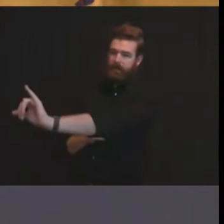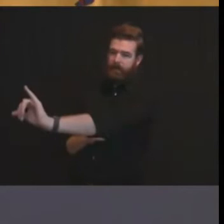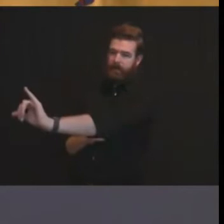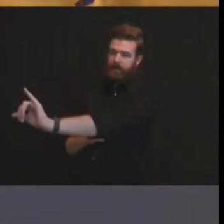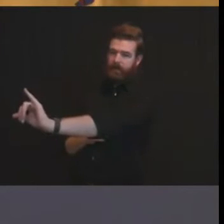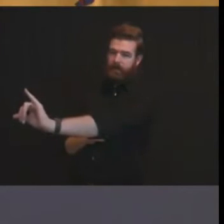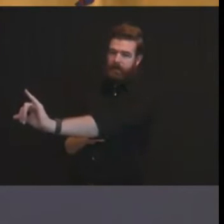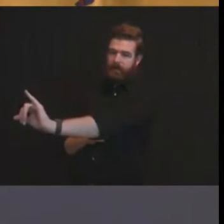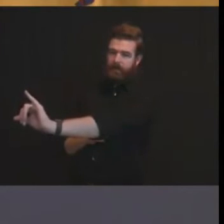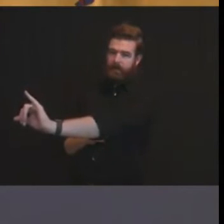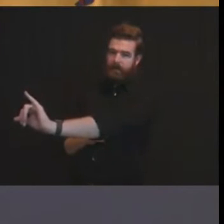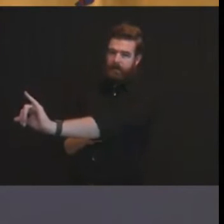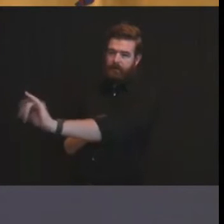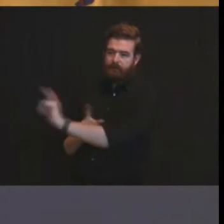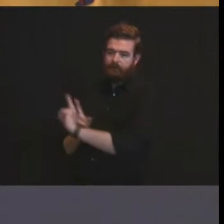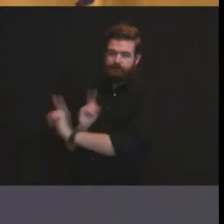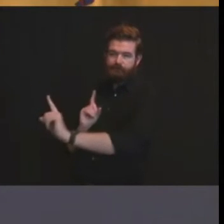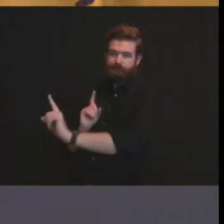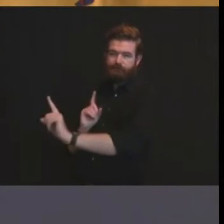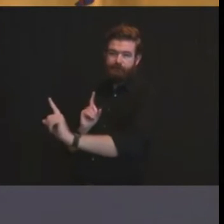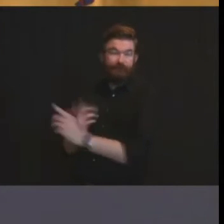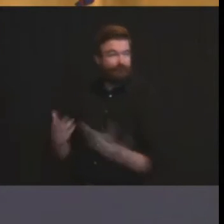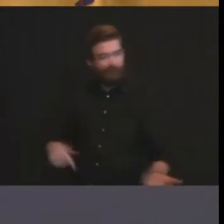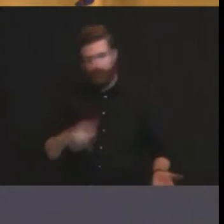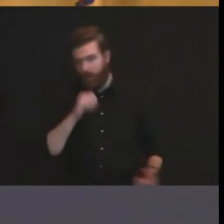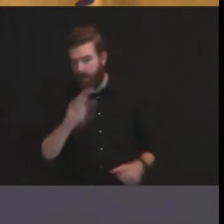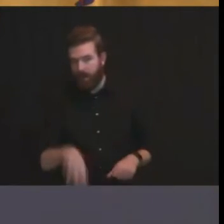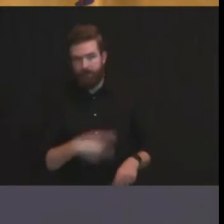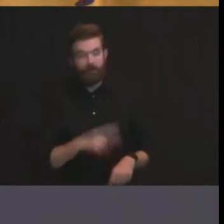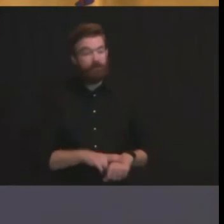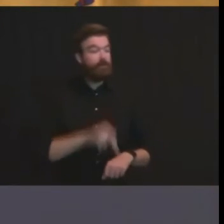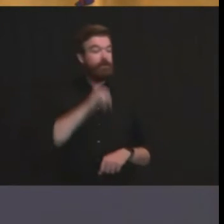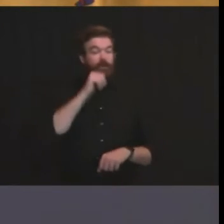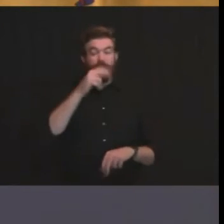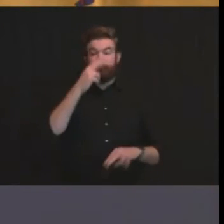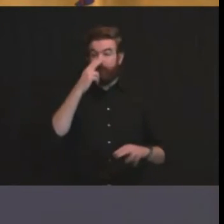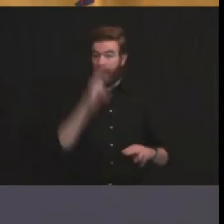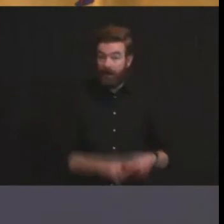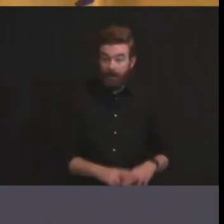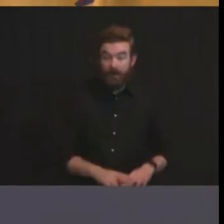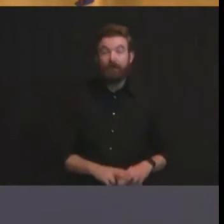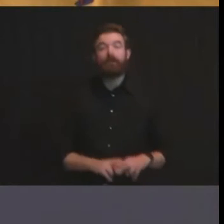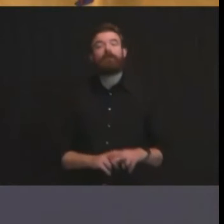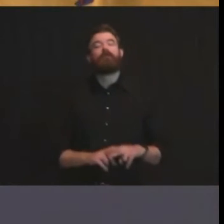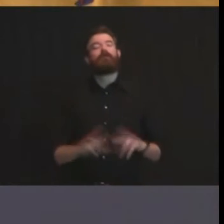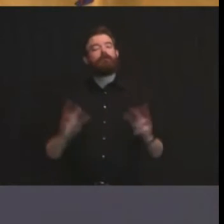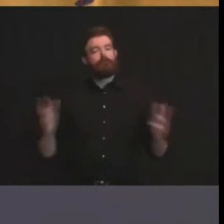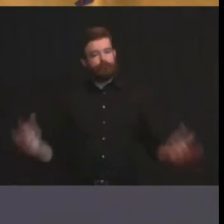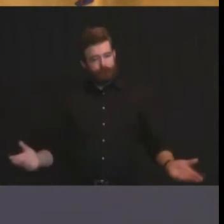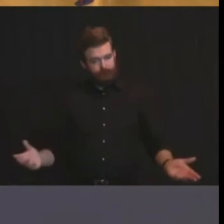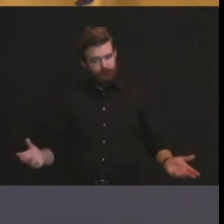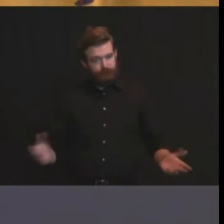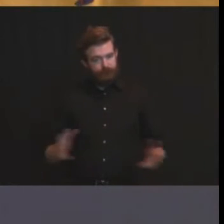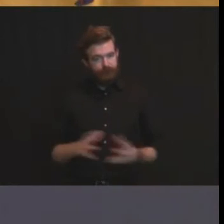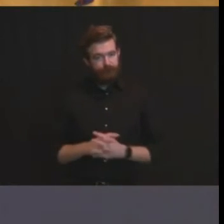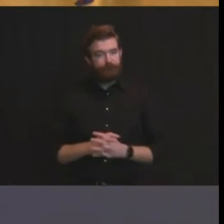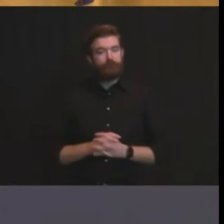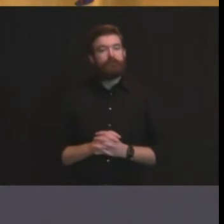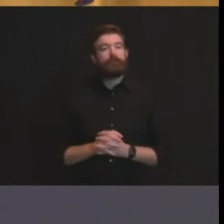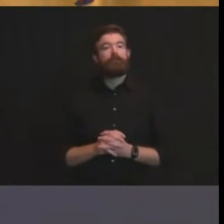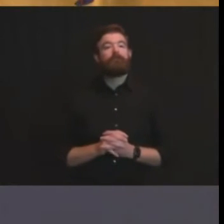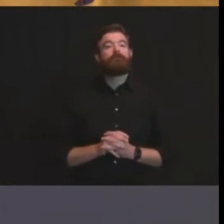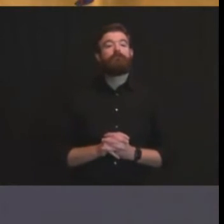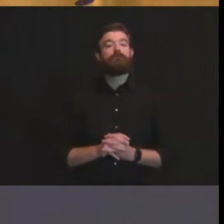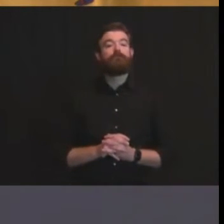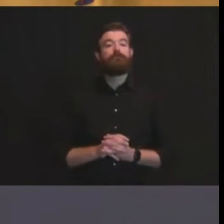again it's not normal it's not fun we get it but i will tell you this between personal responsibility and